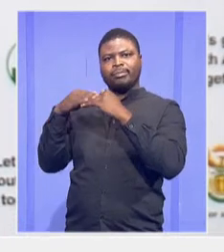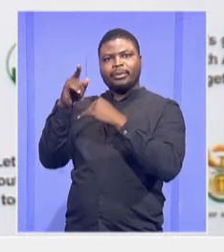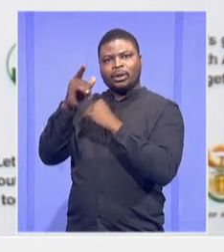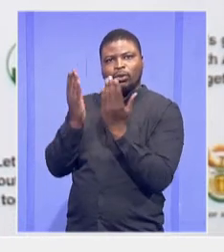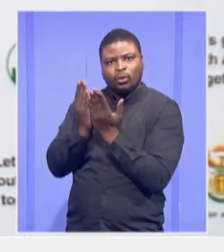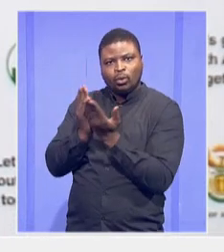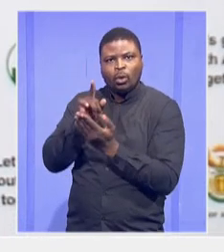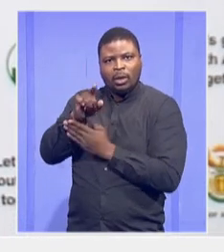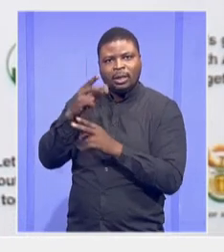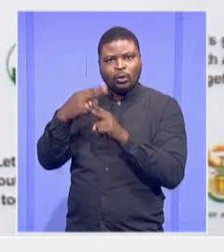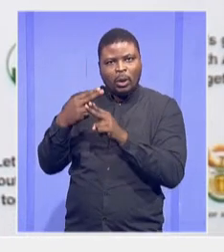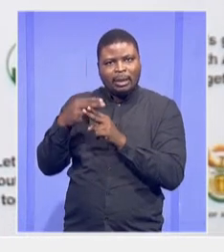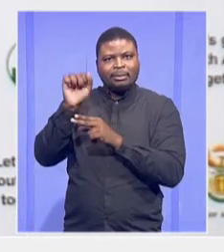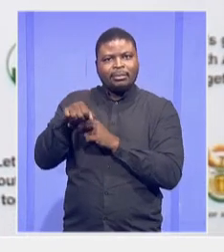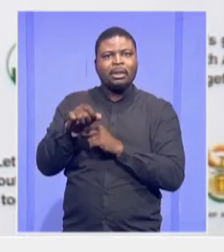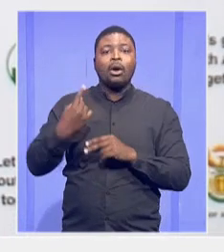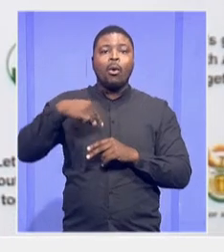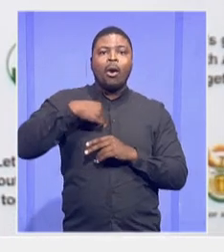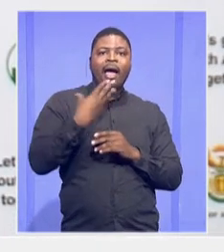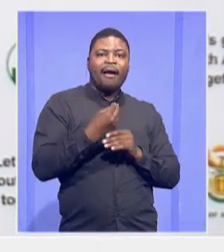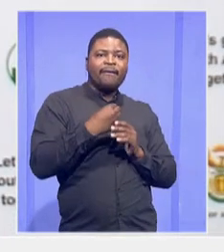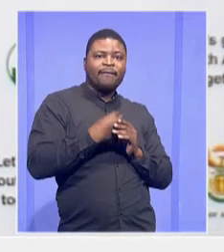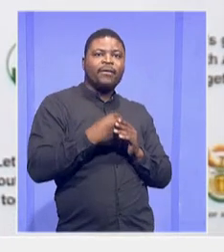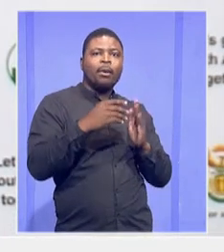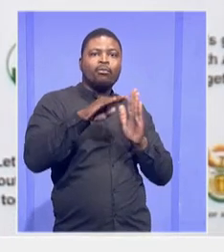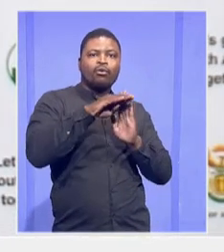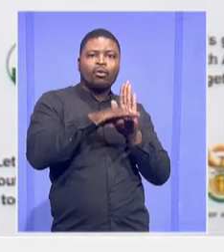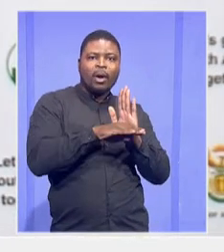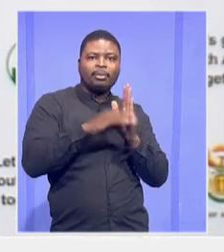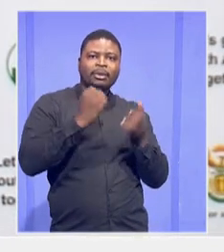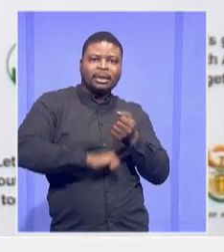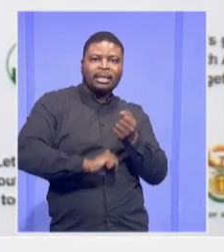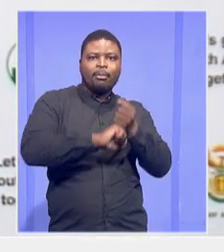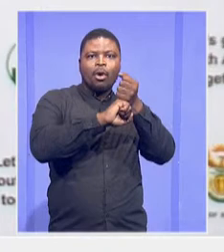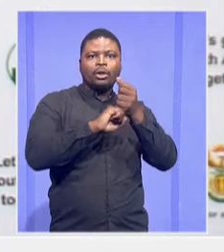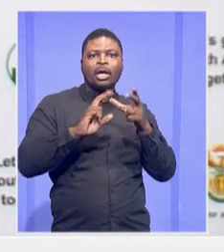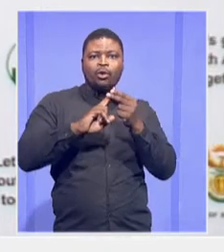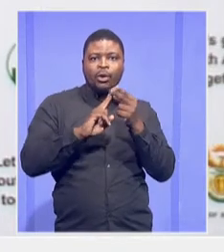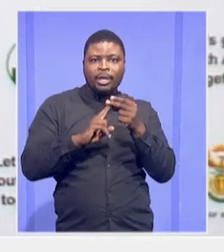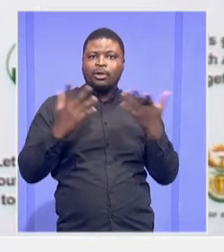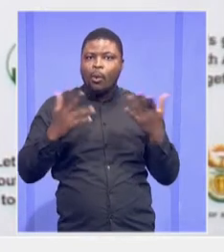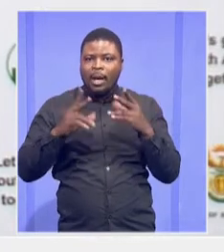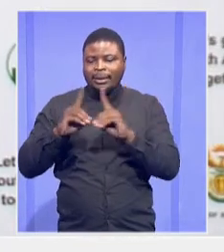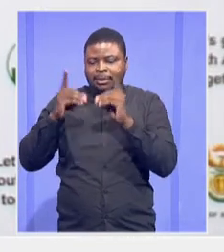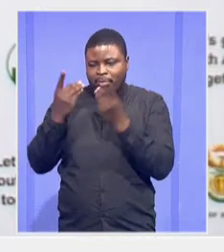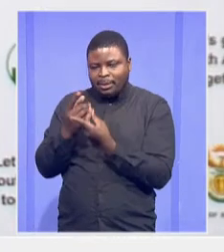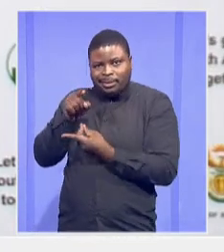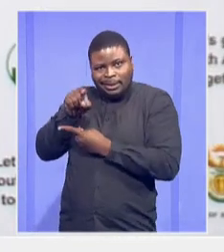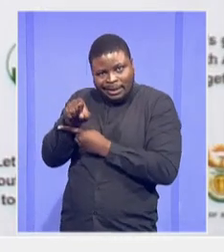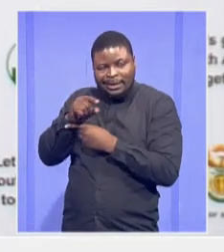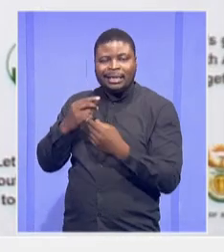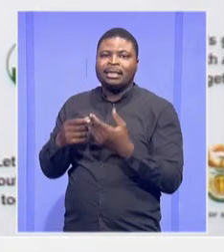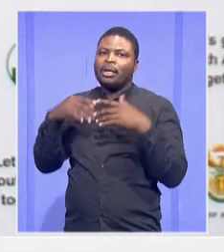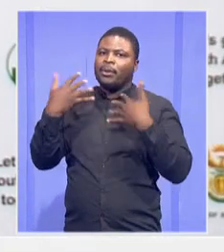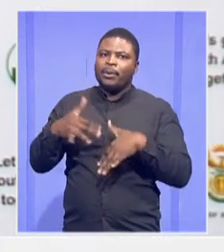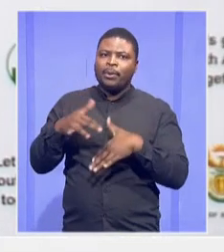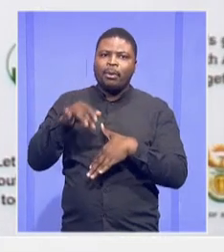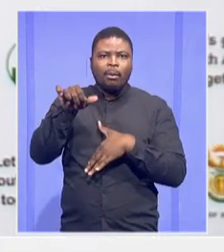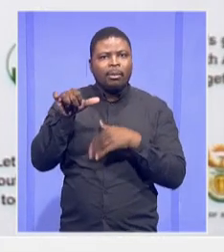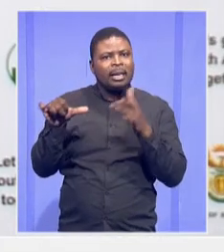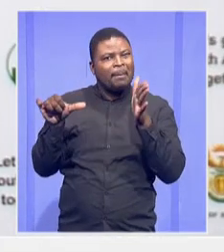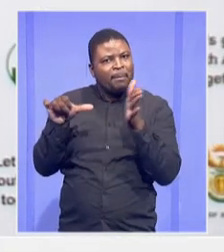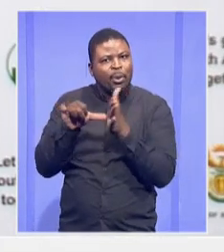got the program support unit, the PSU, in the department, which plays an important role in chasing